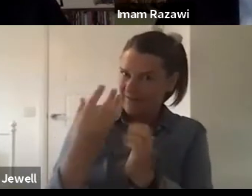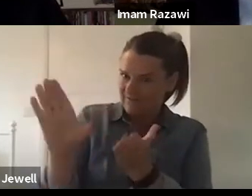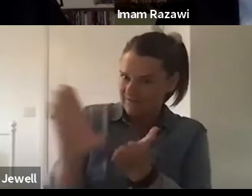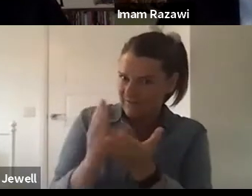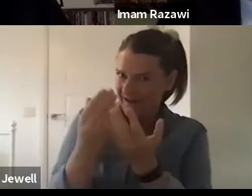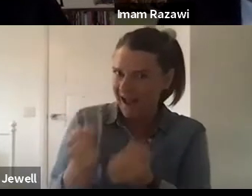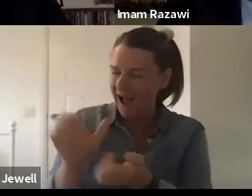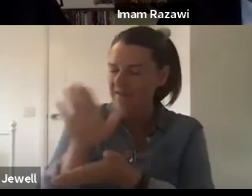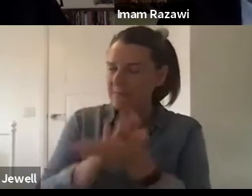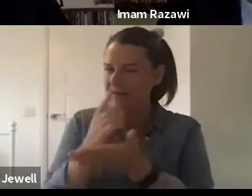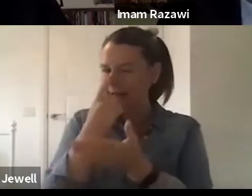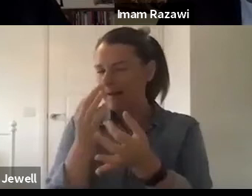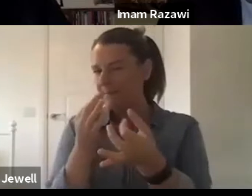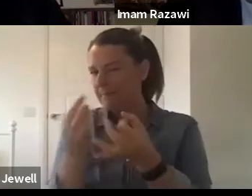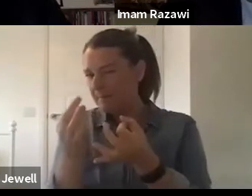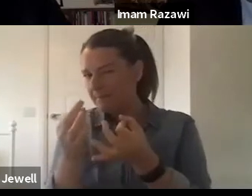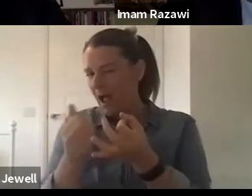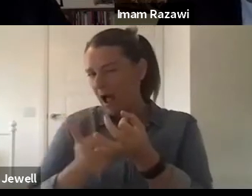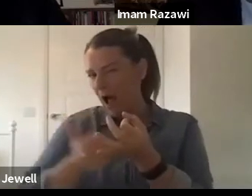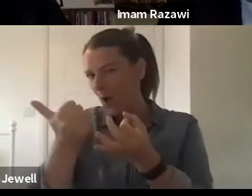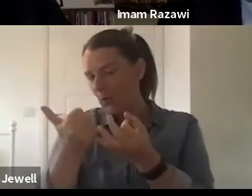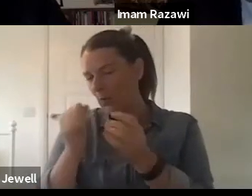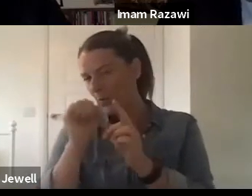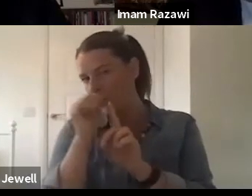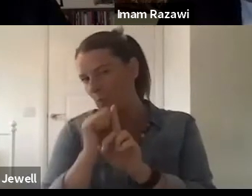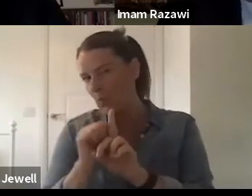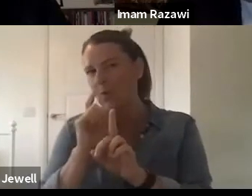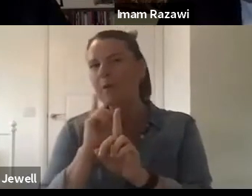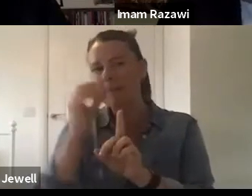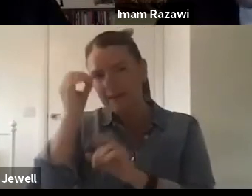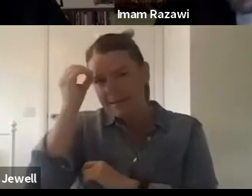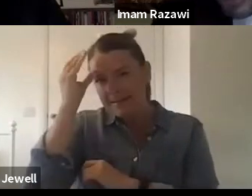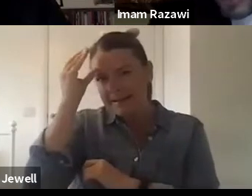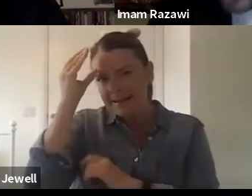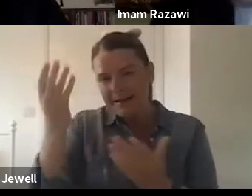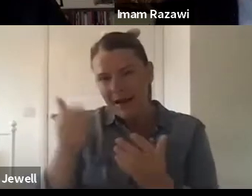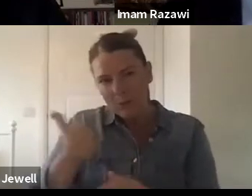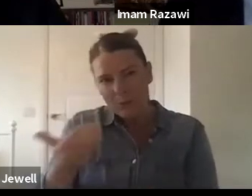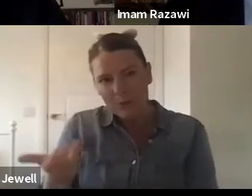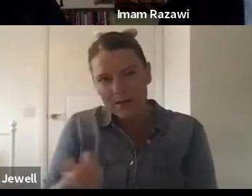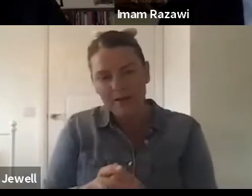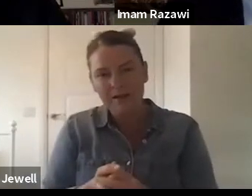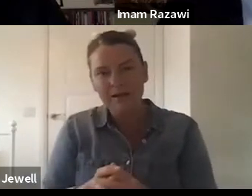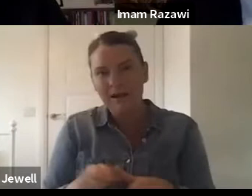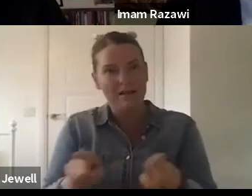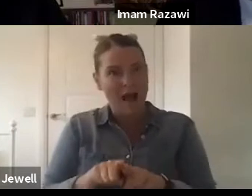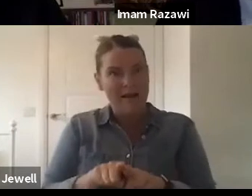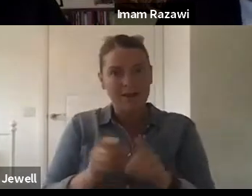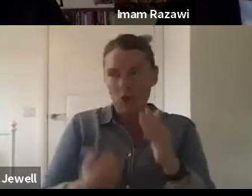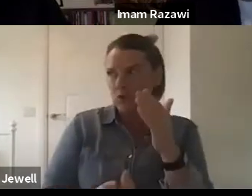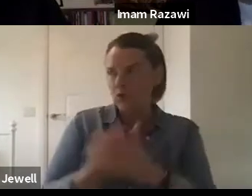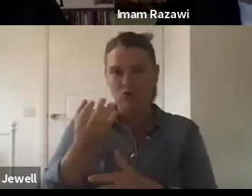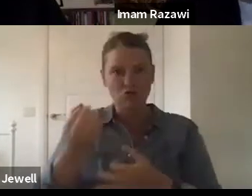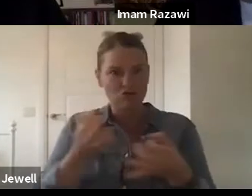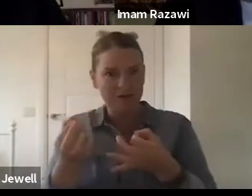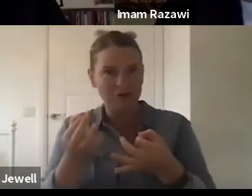all of those things. You know, be it supplementing this, this strategy for COVID in terms of track and trace